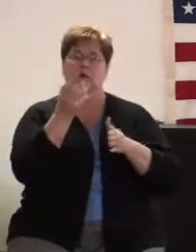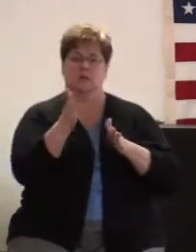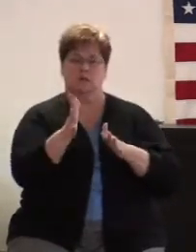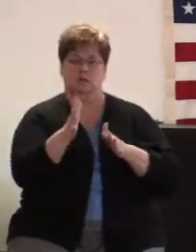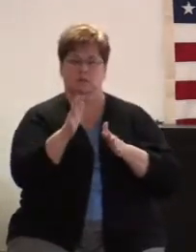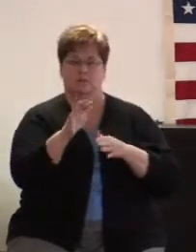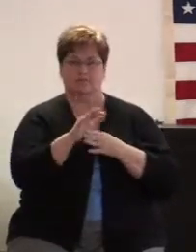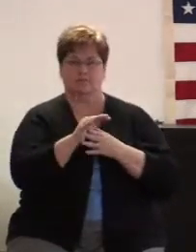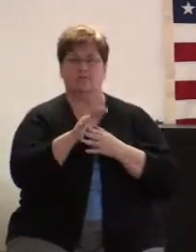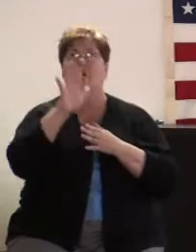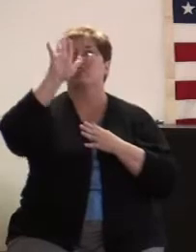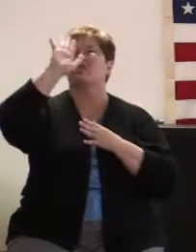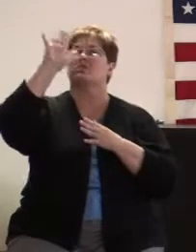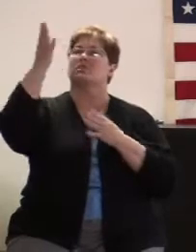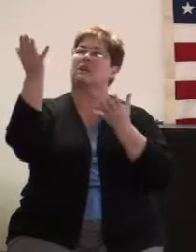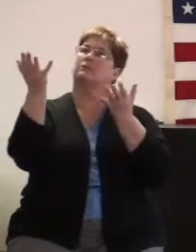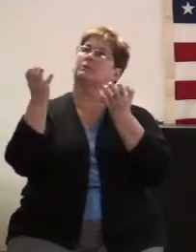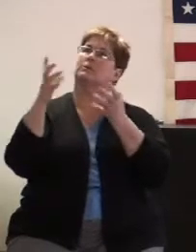thy will be done